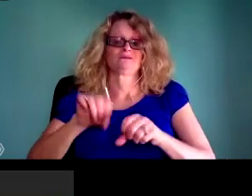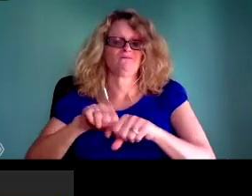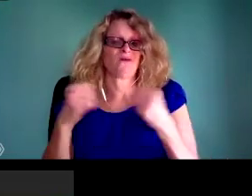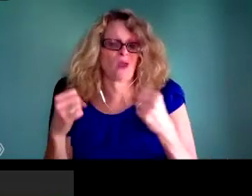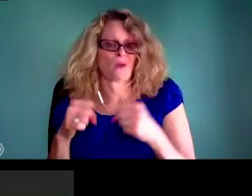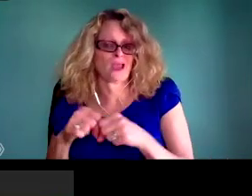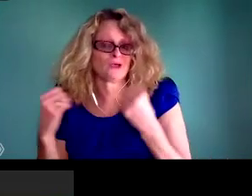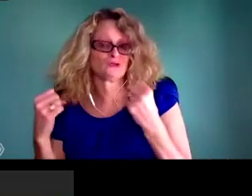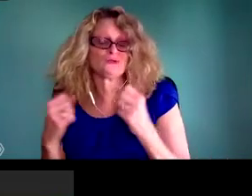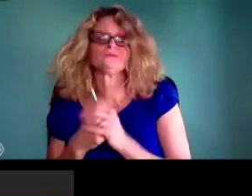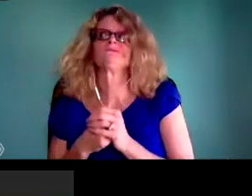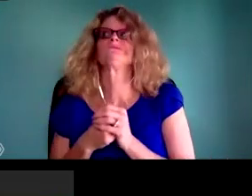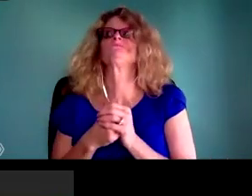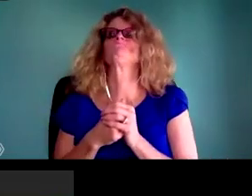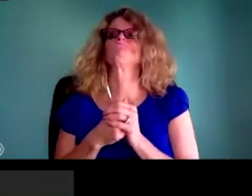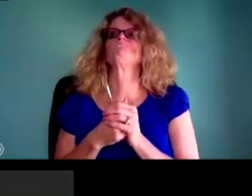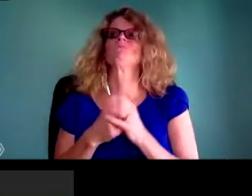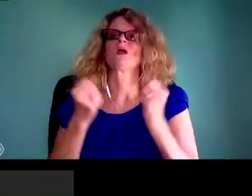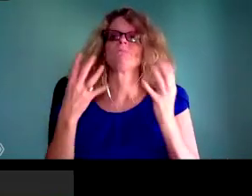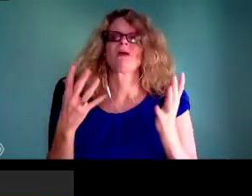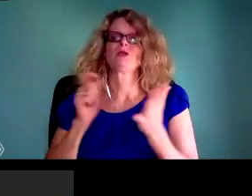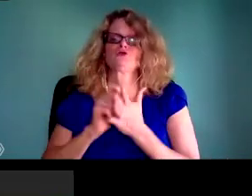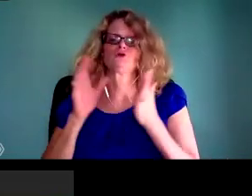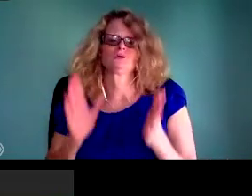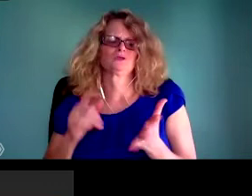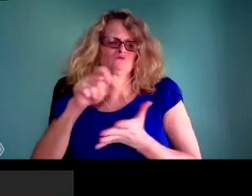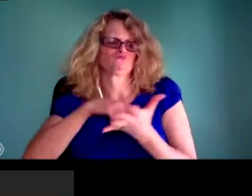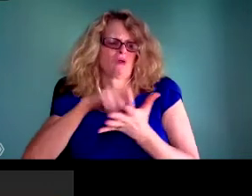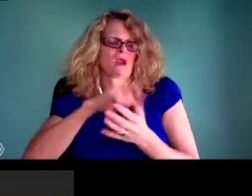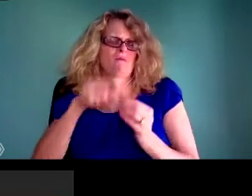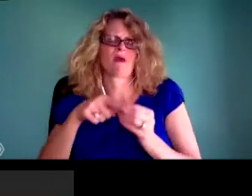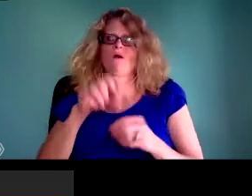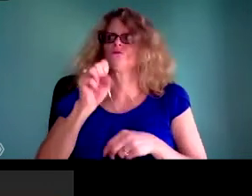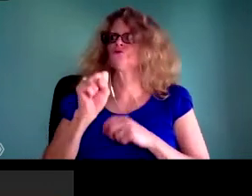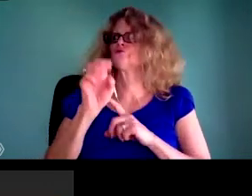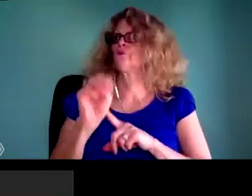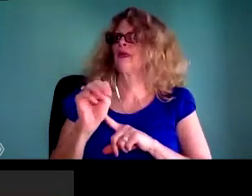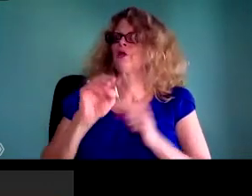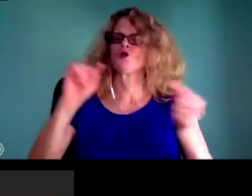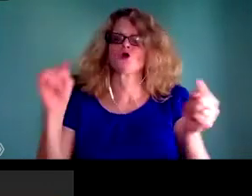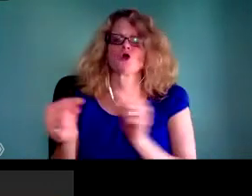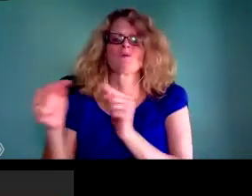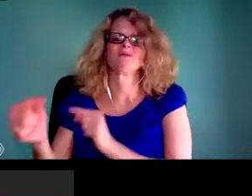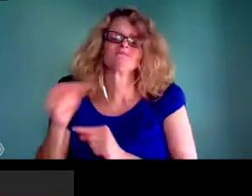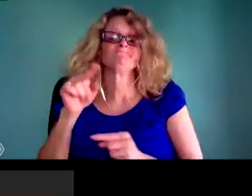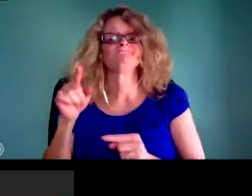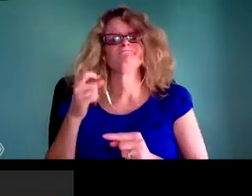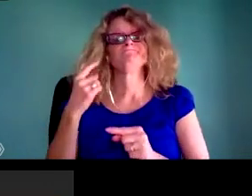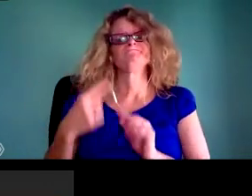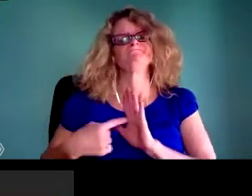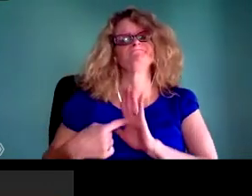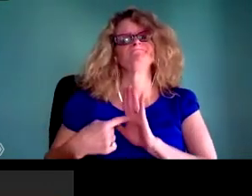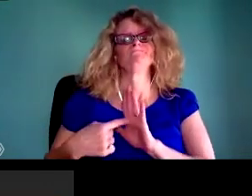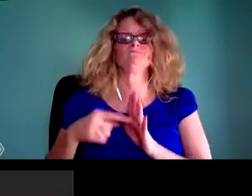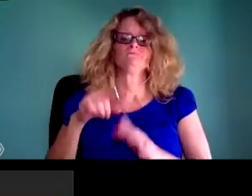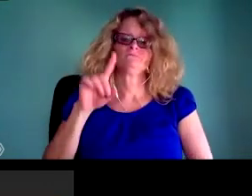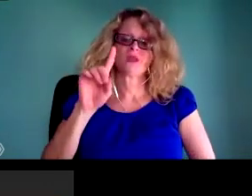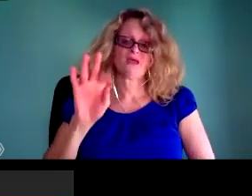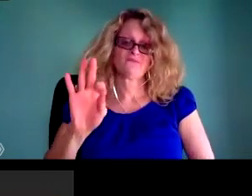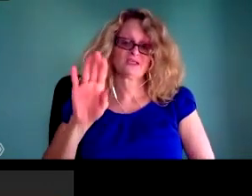go back to 2016 during the presidential election, when you did,